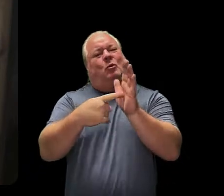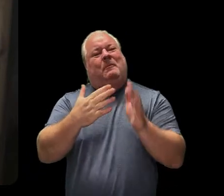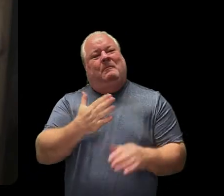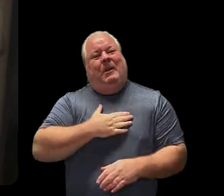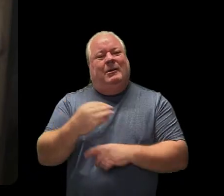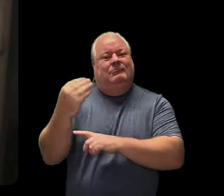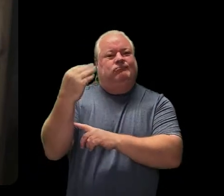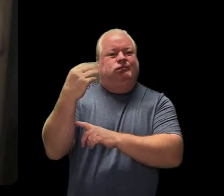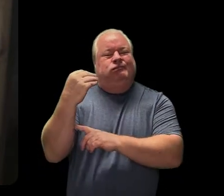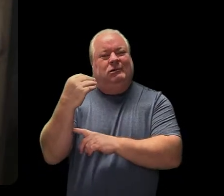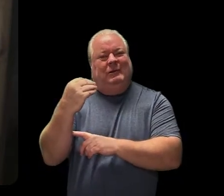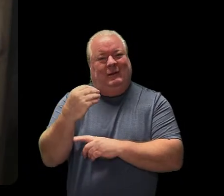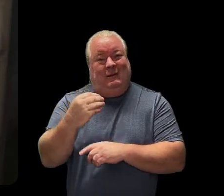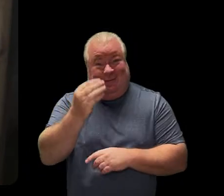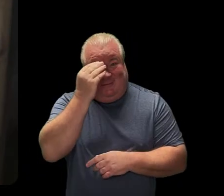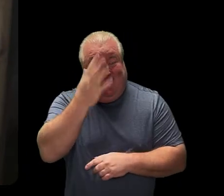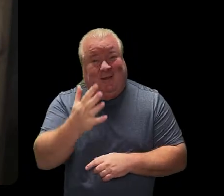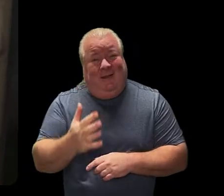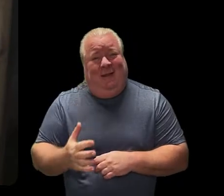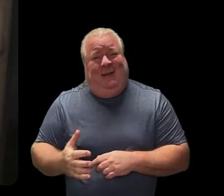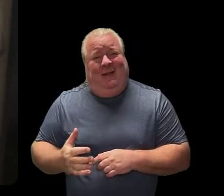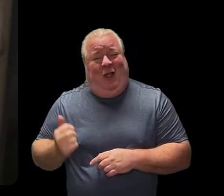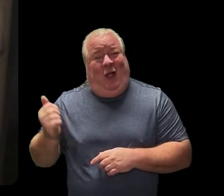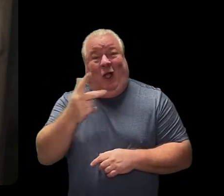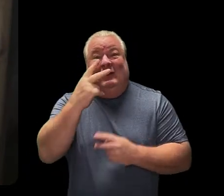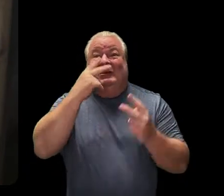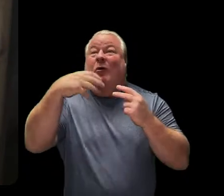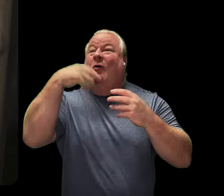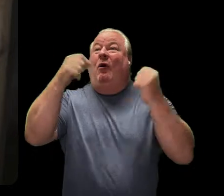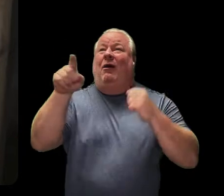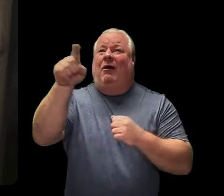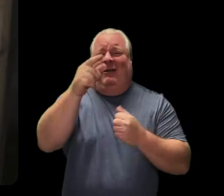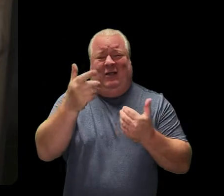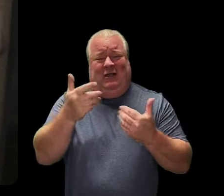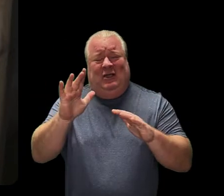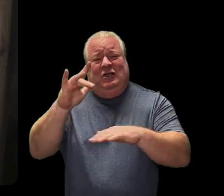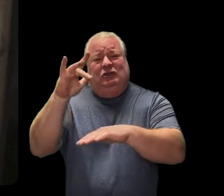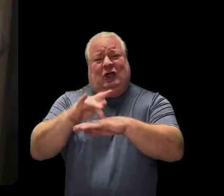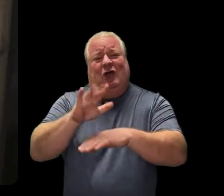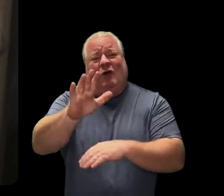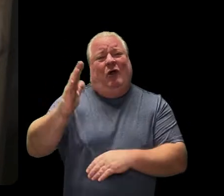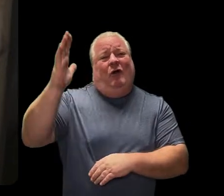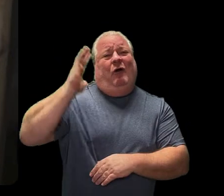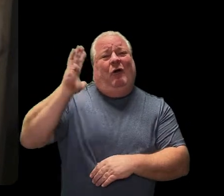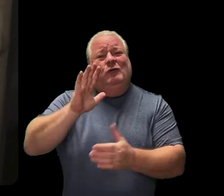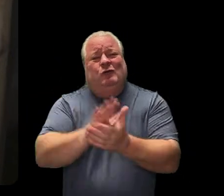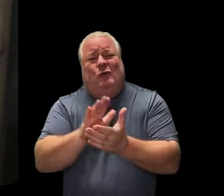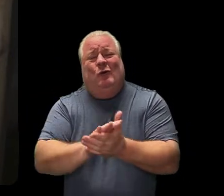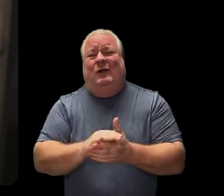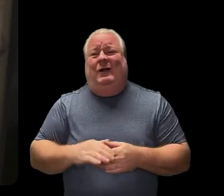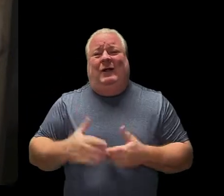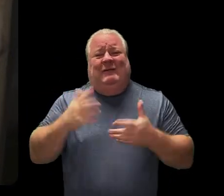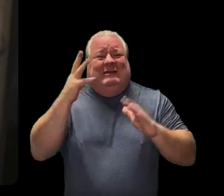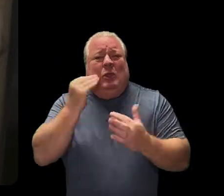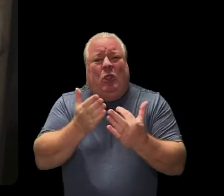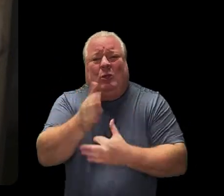to remind you that we've all been where you are at. And we all know